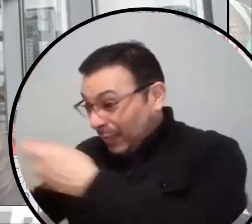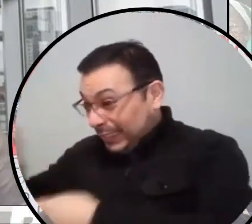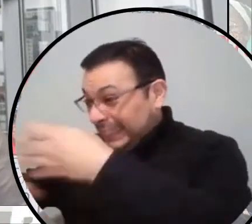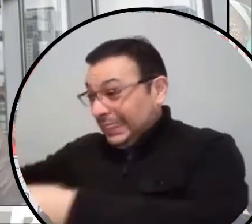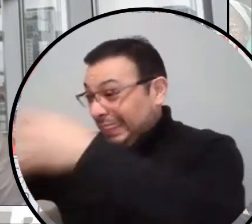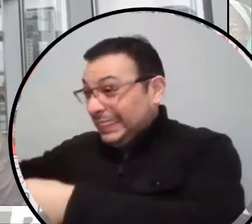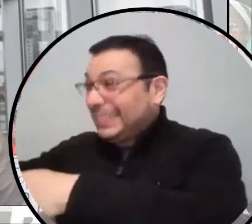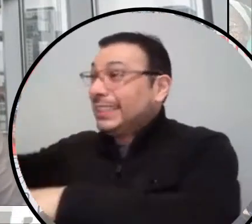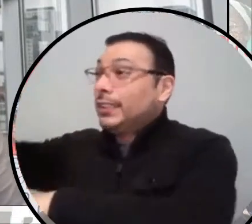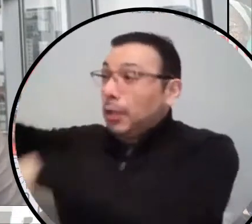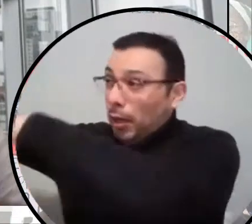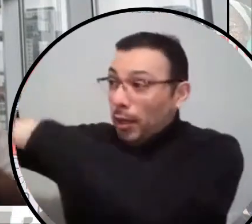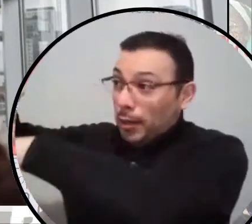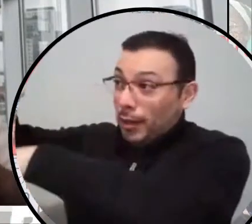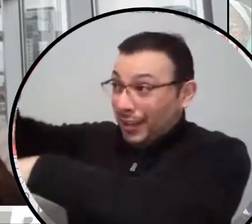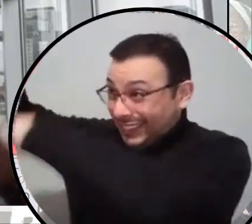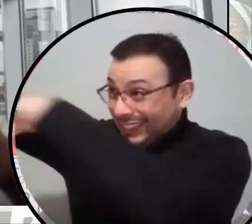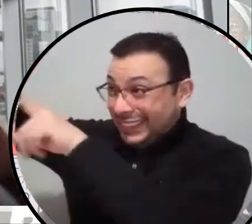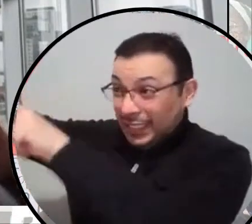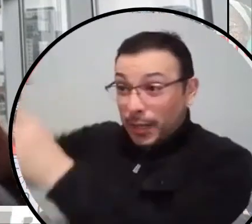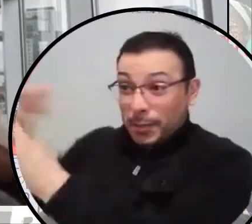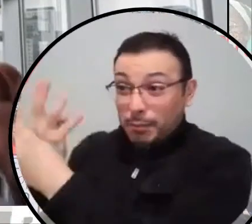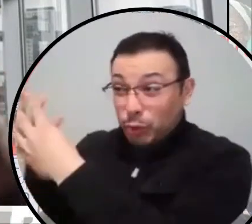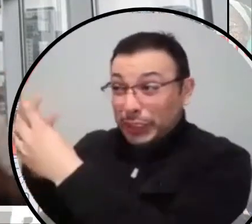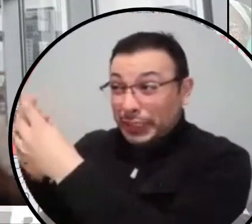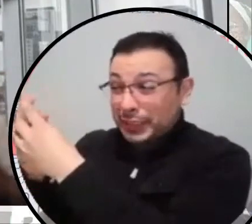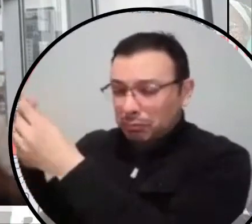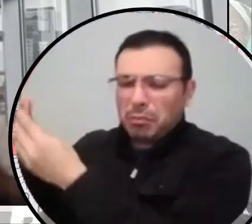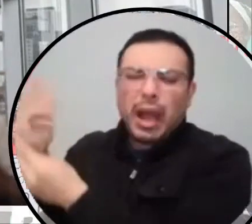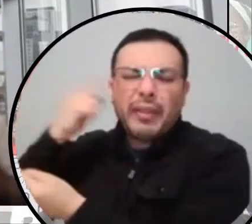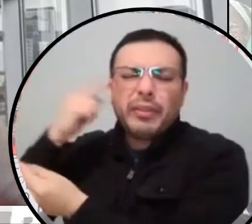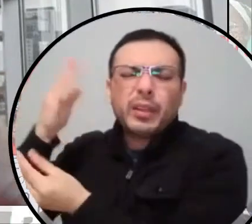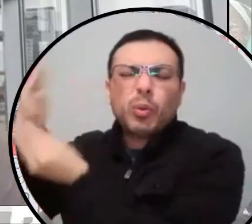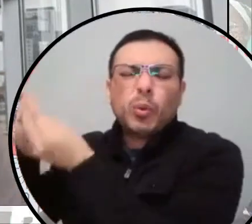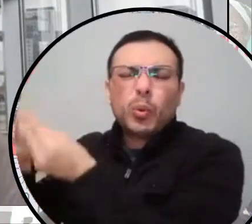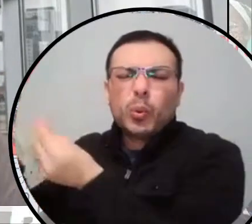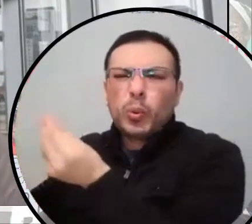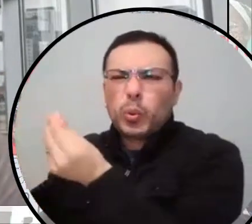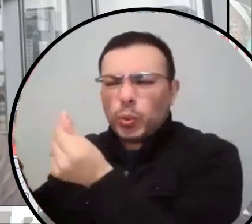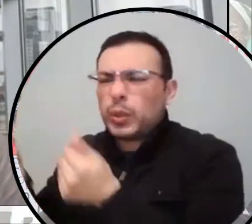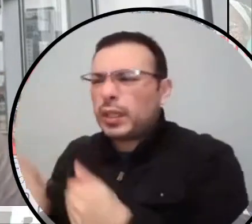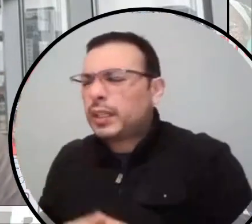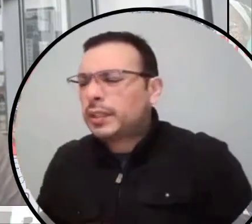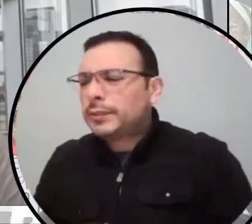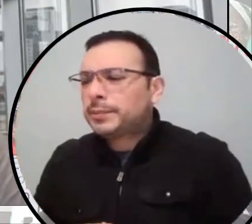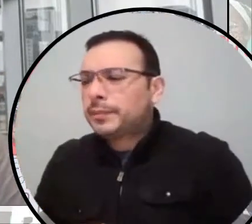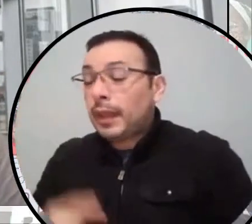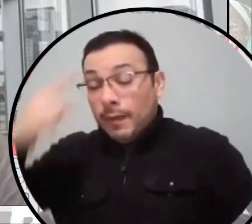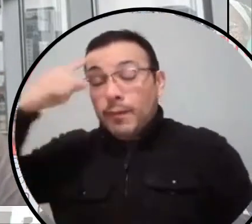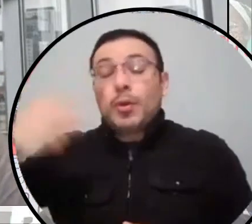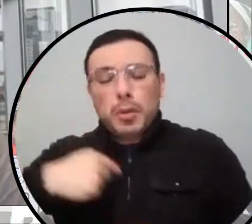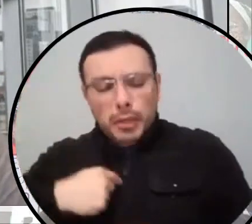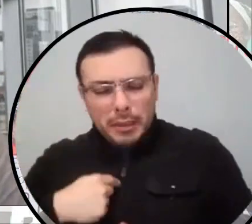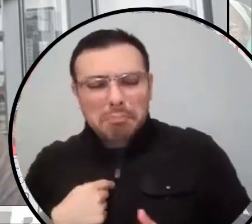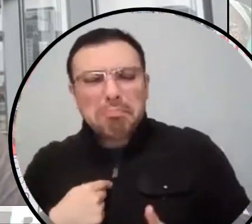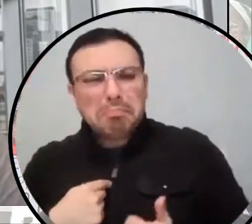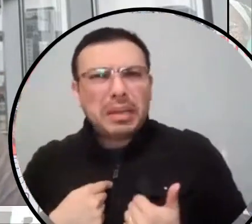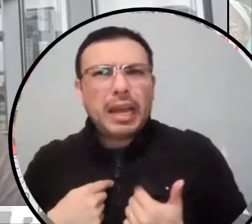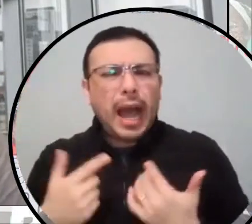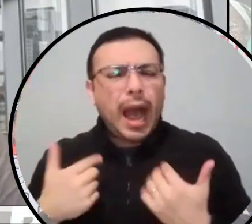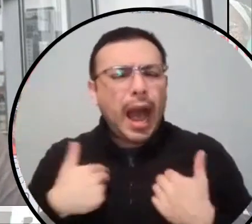uh, so I just, you know, so it's difficult for me. I'm still, like I said, I'm still trying to find my place in this whole abolitionist thing.